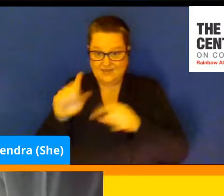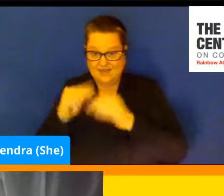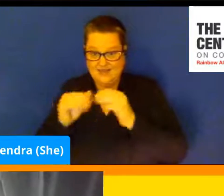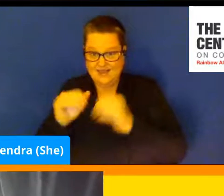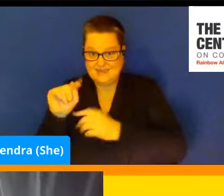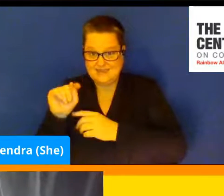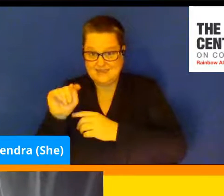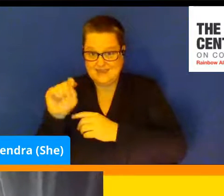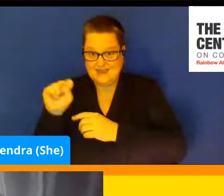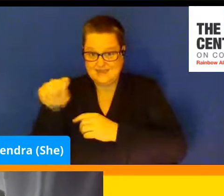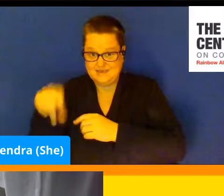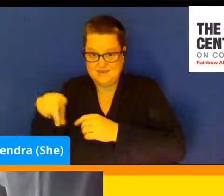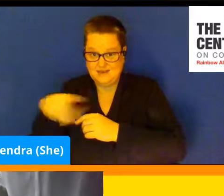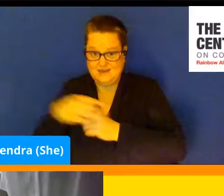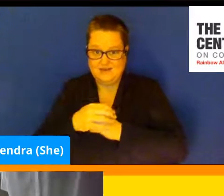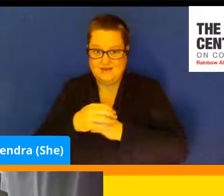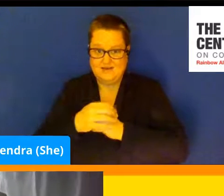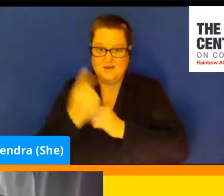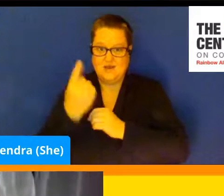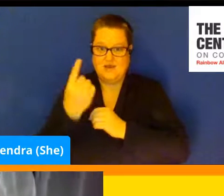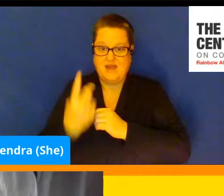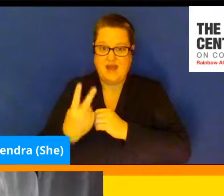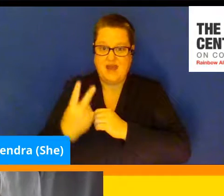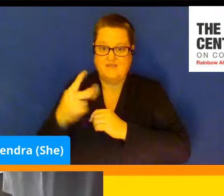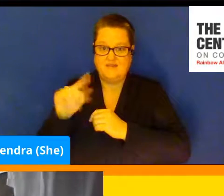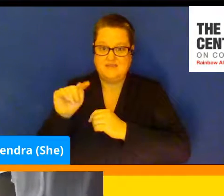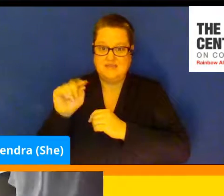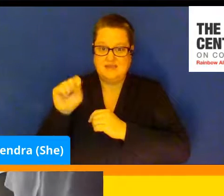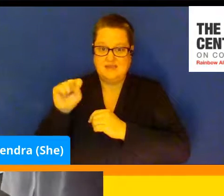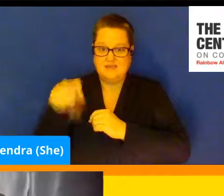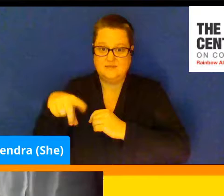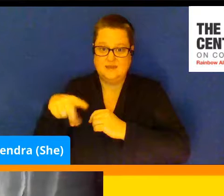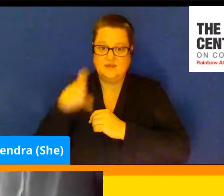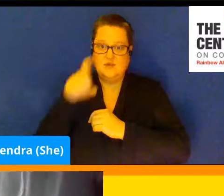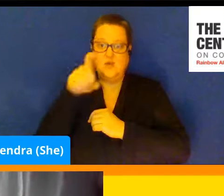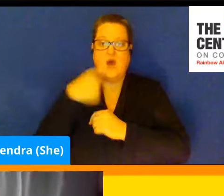if I've got a half tablespoon right here, so I'm going to need three of these as well.